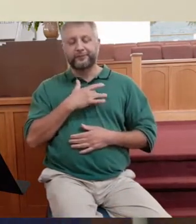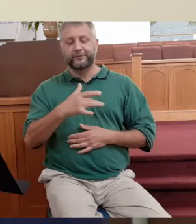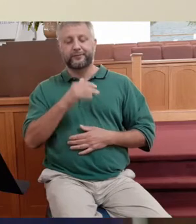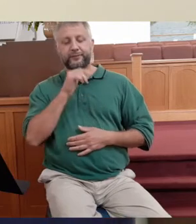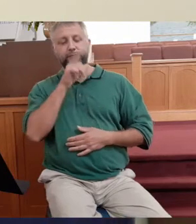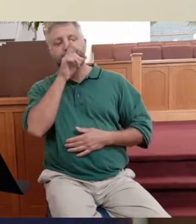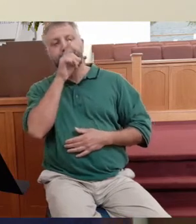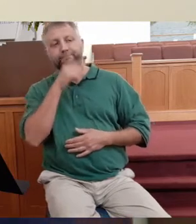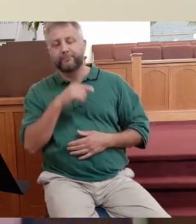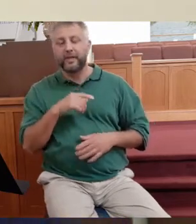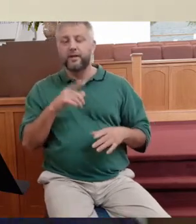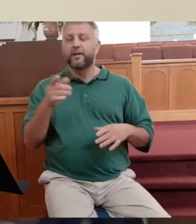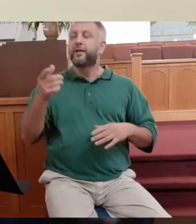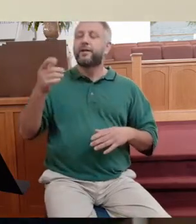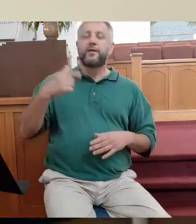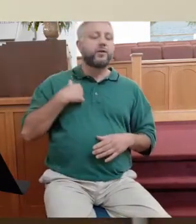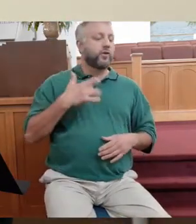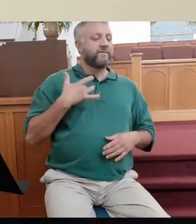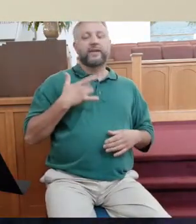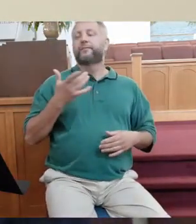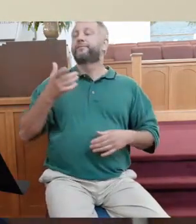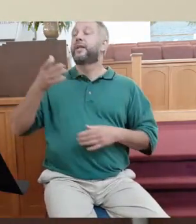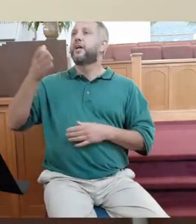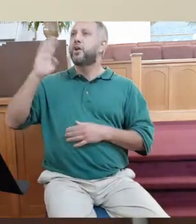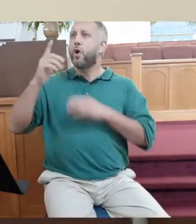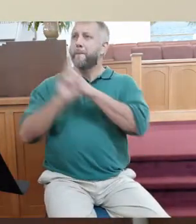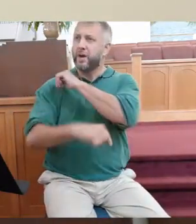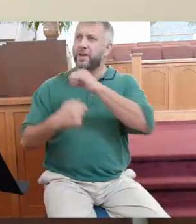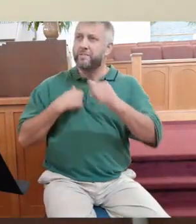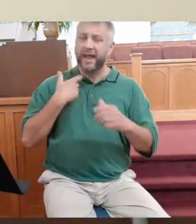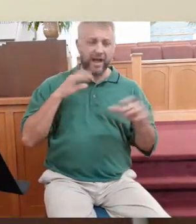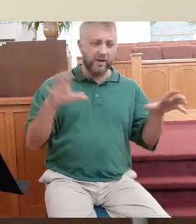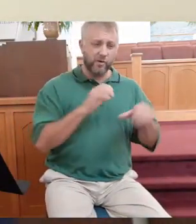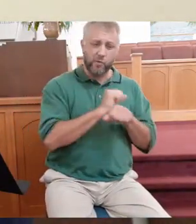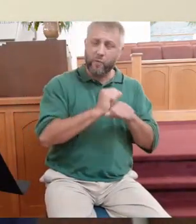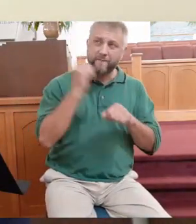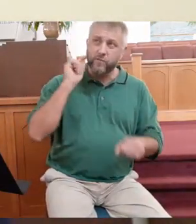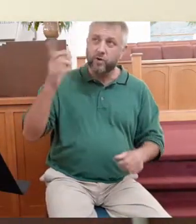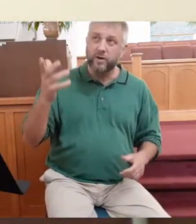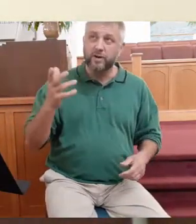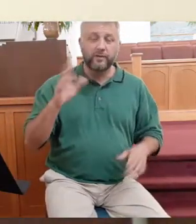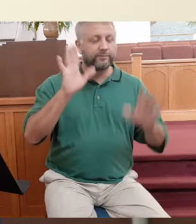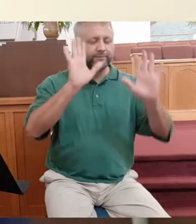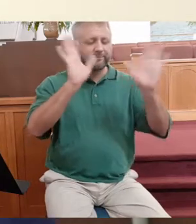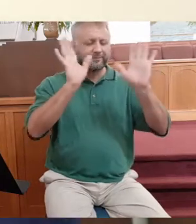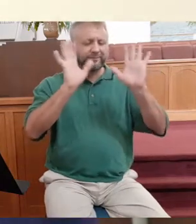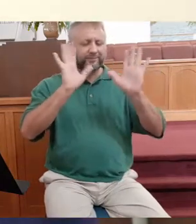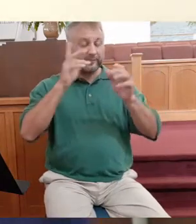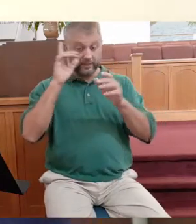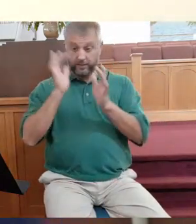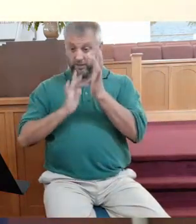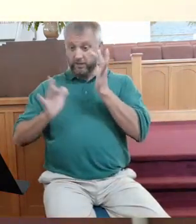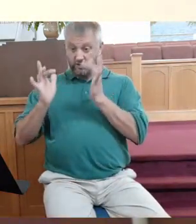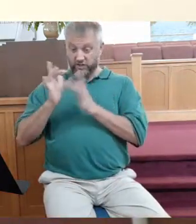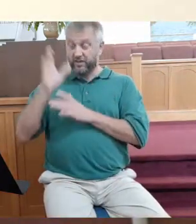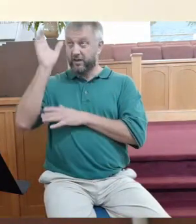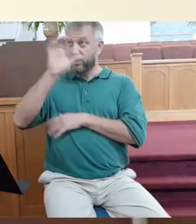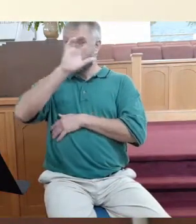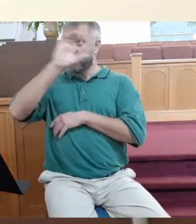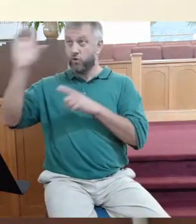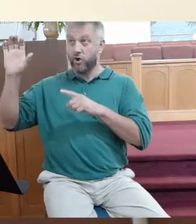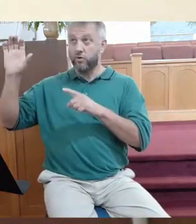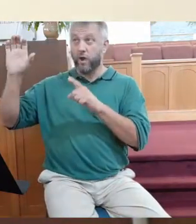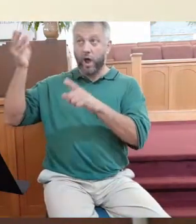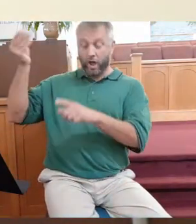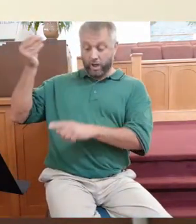why are you punishing me when I've done good for you? And what we forget is that Jesus' death on the cross so